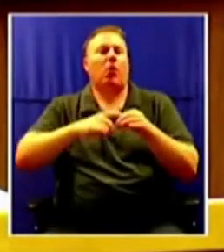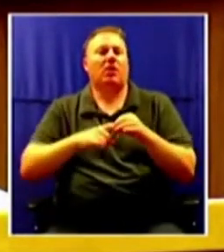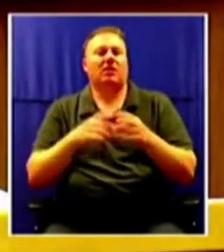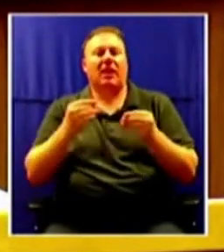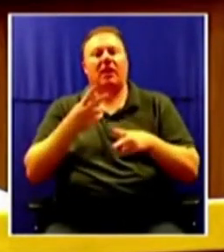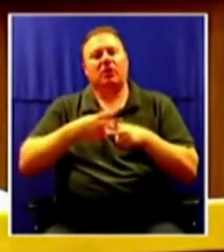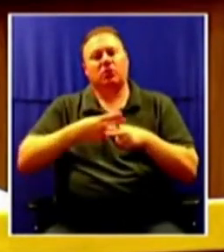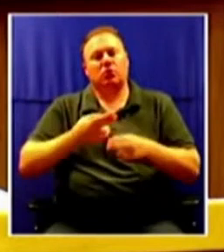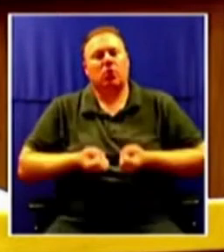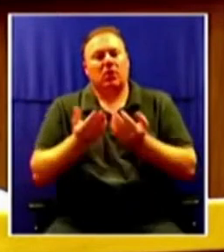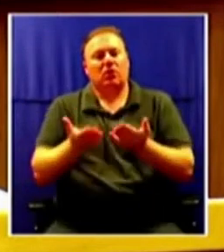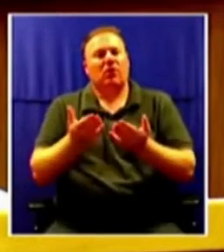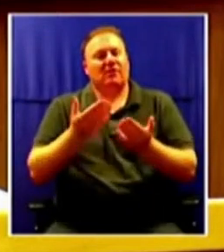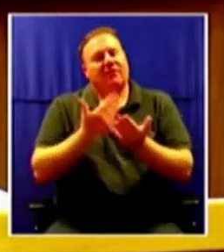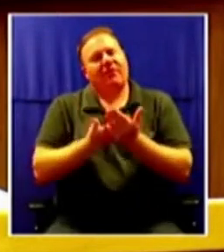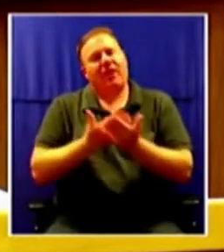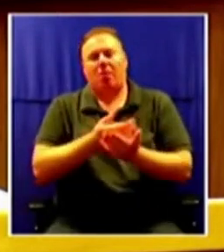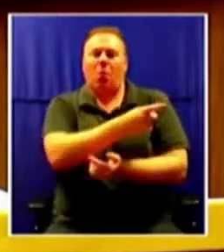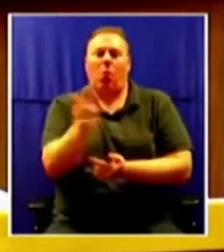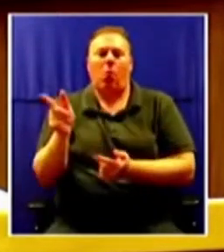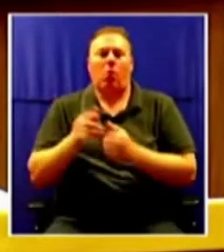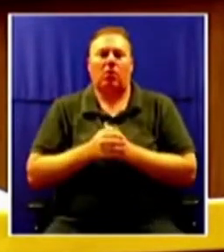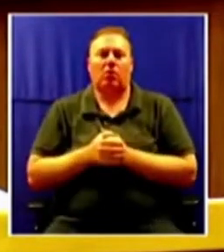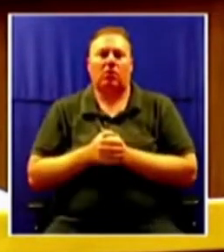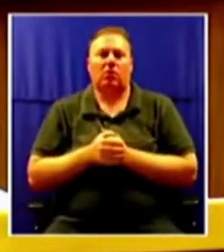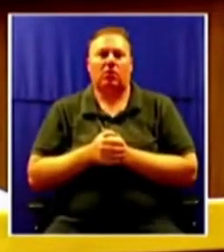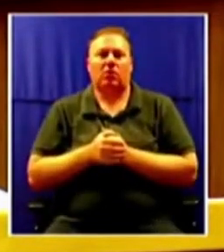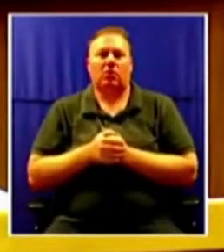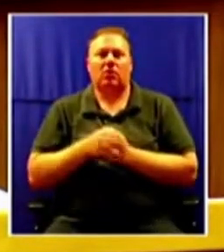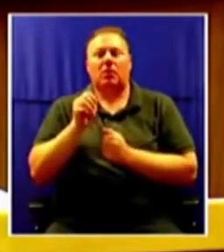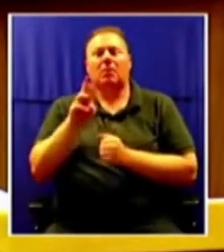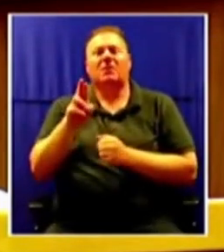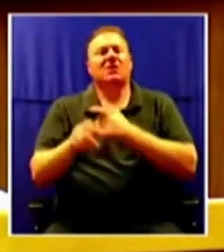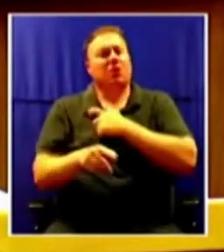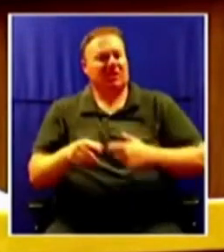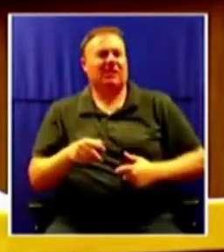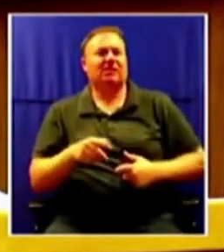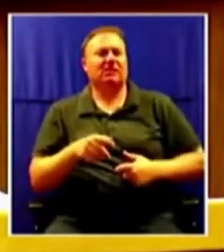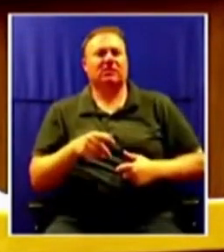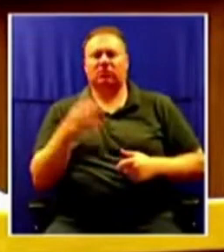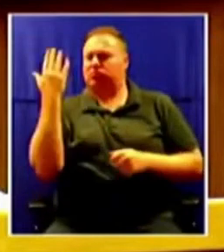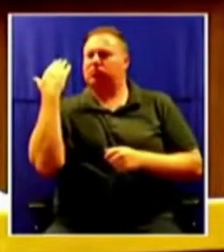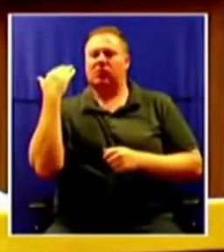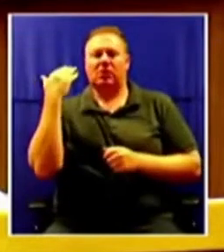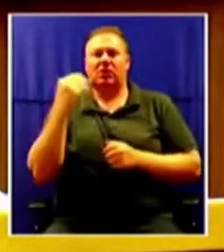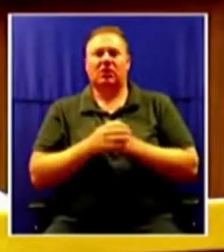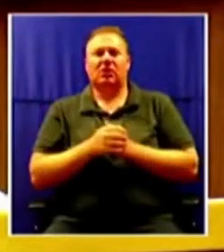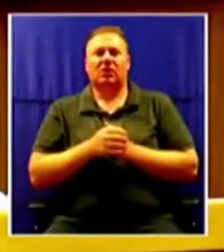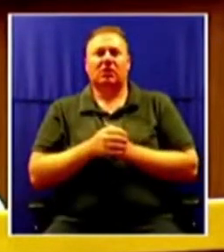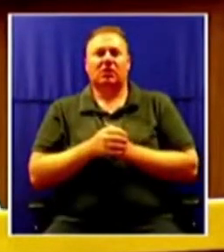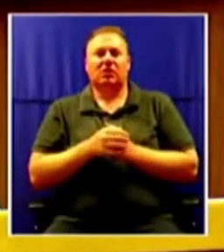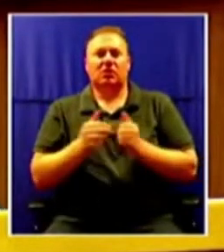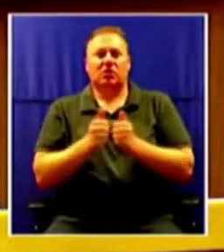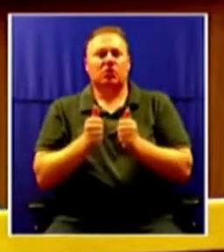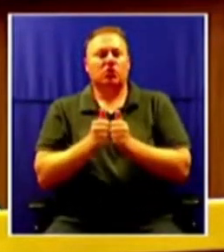central mandate of the ministry. Mr. President, not so long ago, you summoned us to a joint sitting and